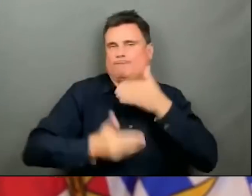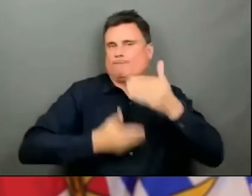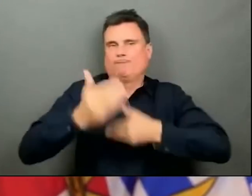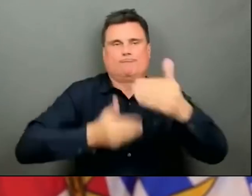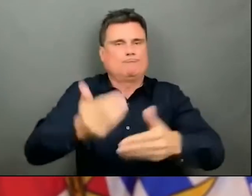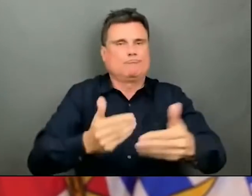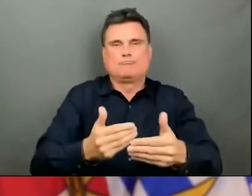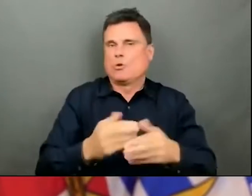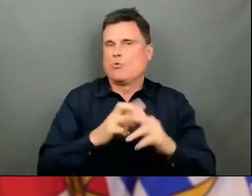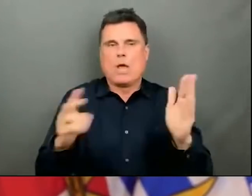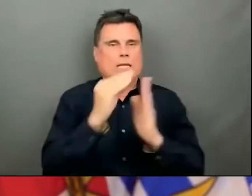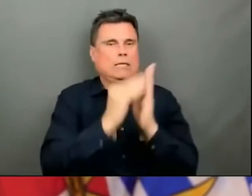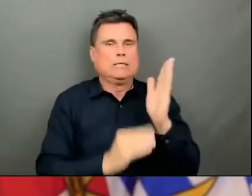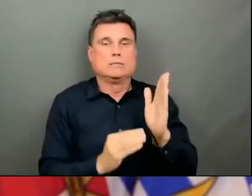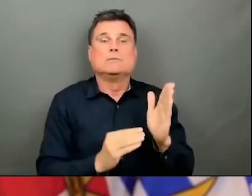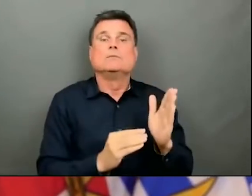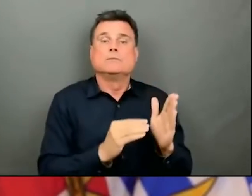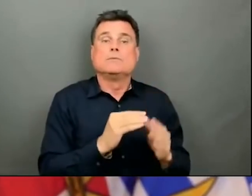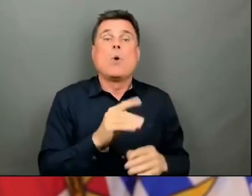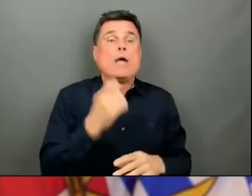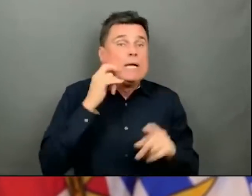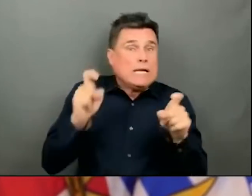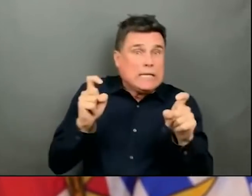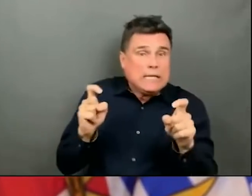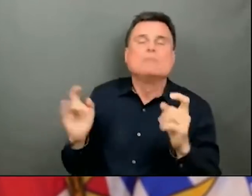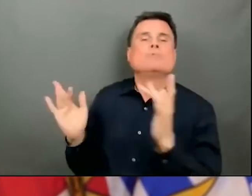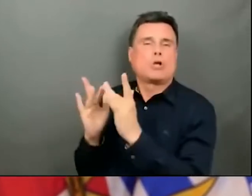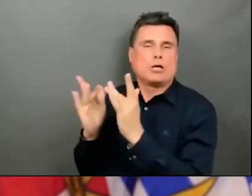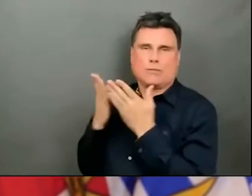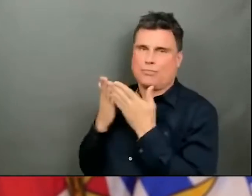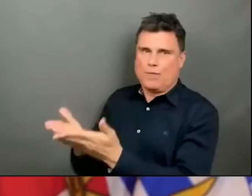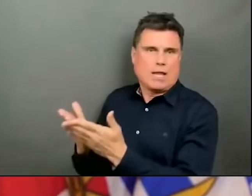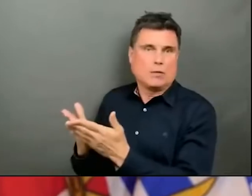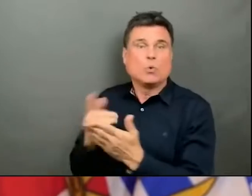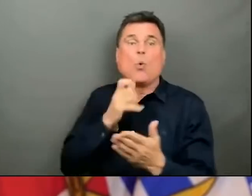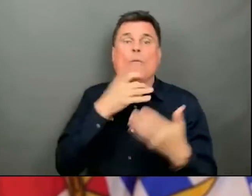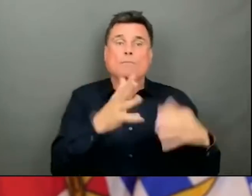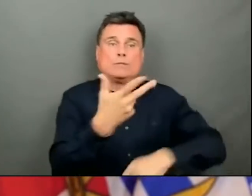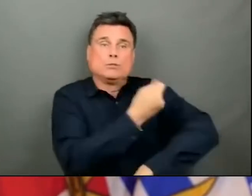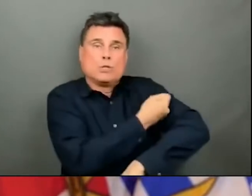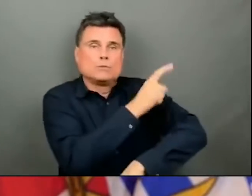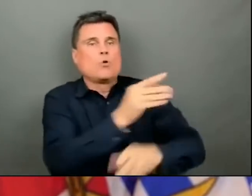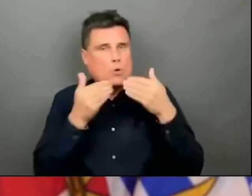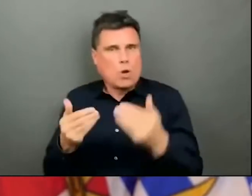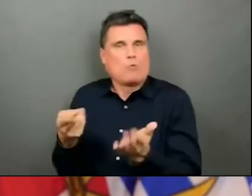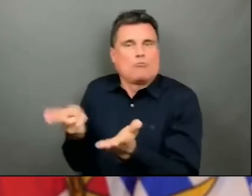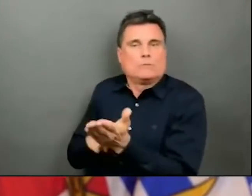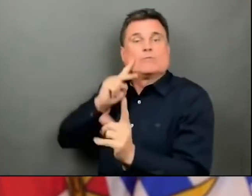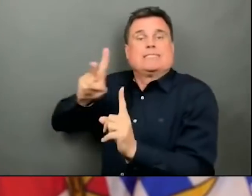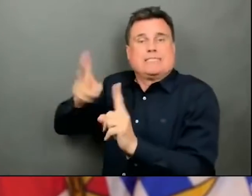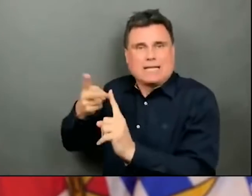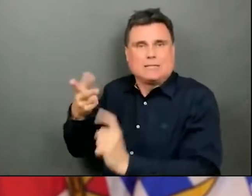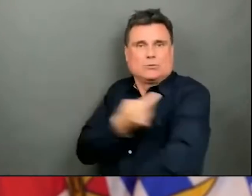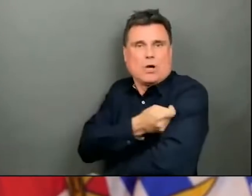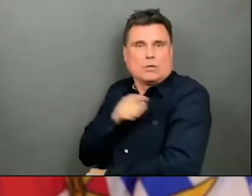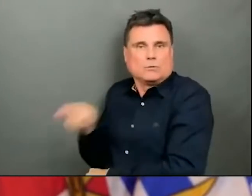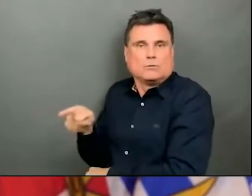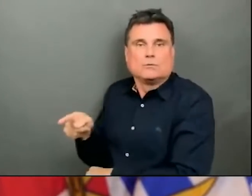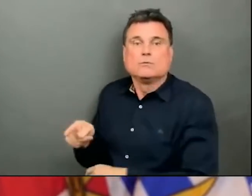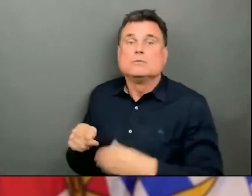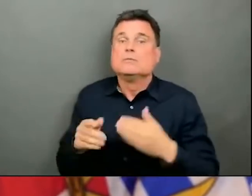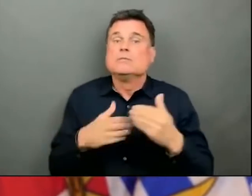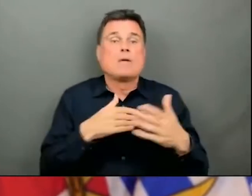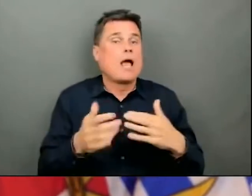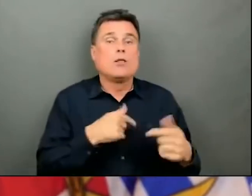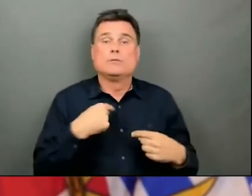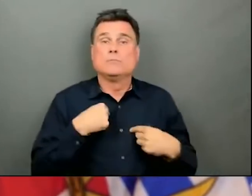you need when your second dose comes up. All vaccine data is entered into the system, even from pharmacies, although sometimes there's a bit